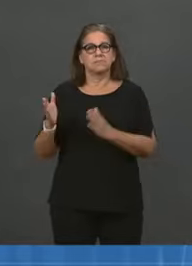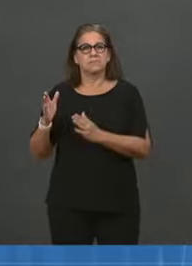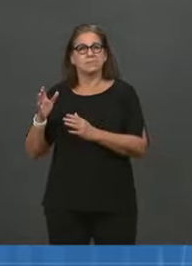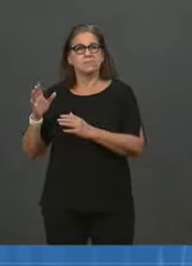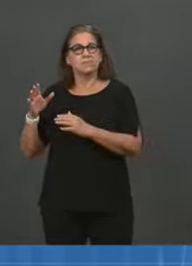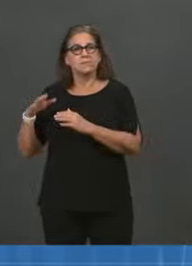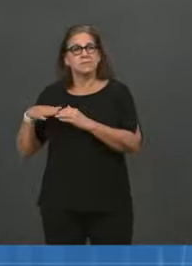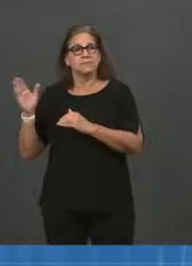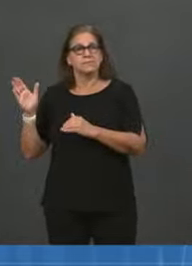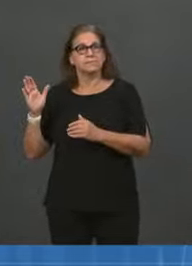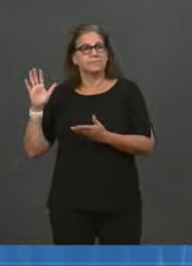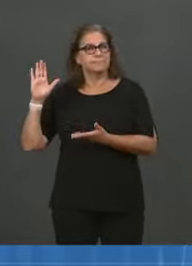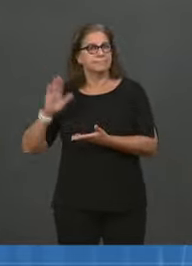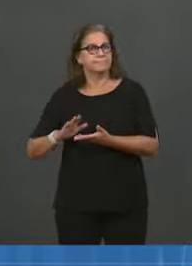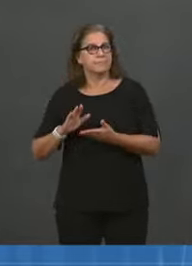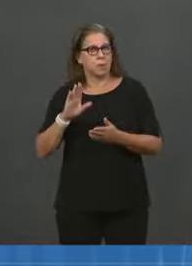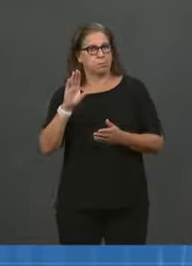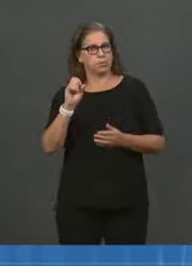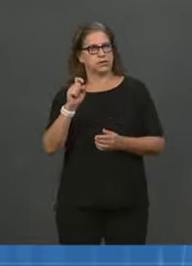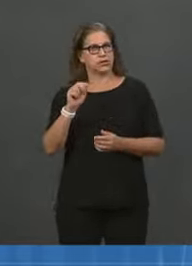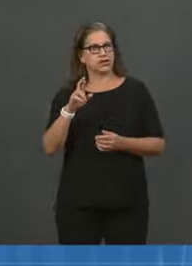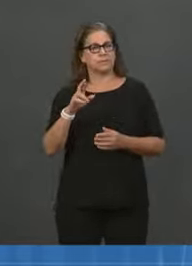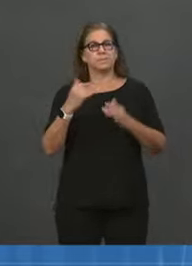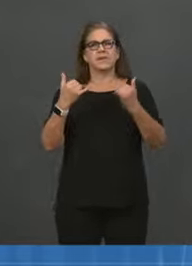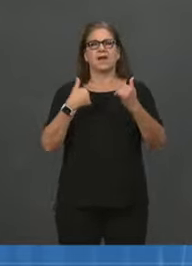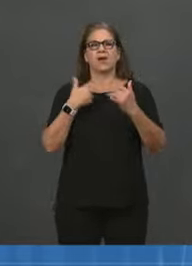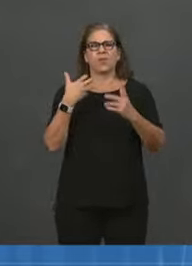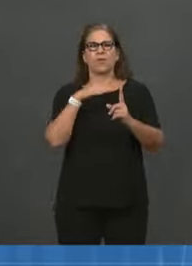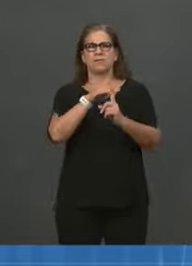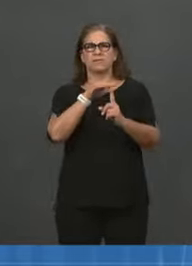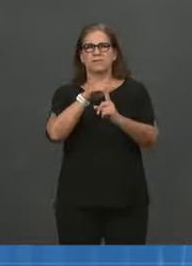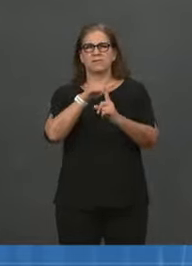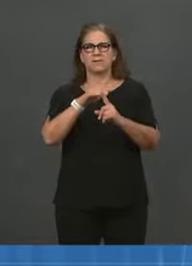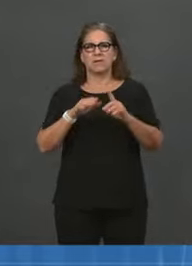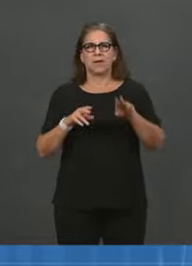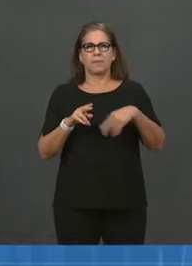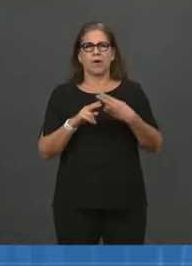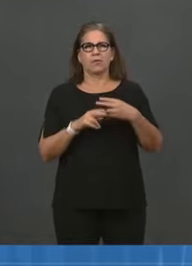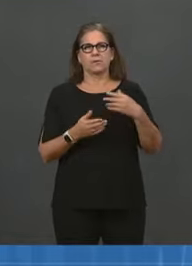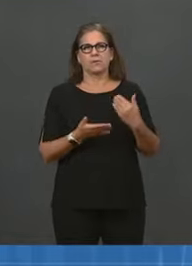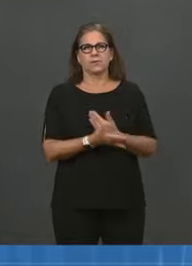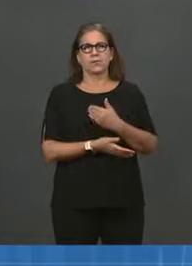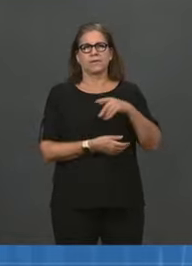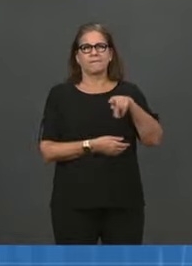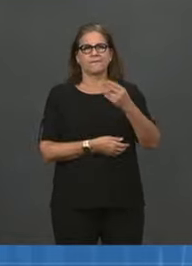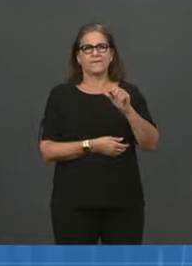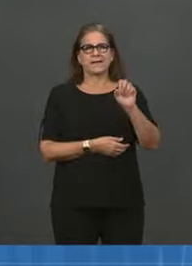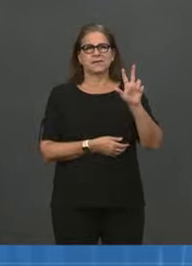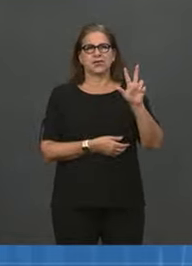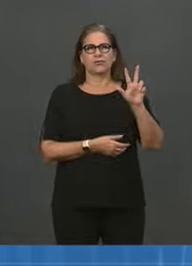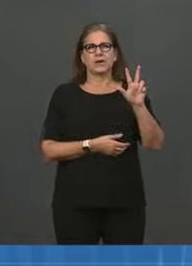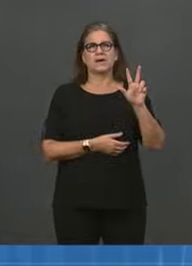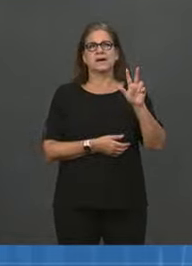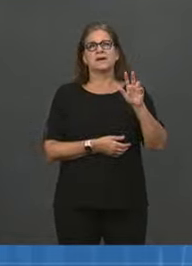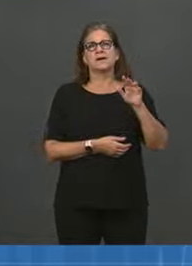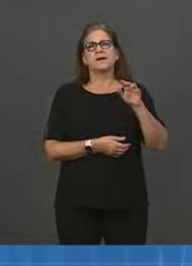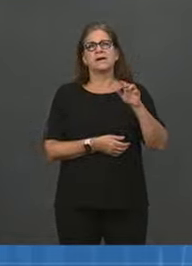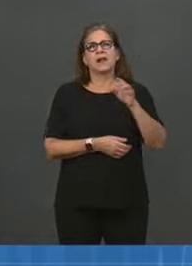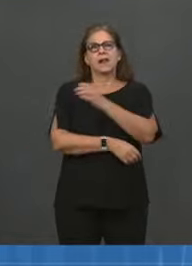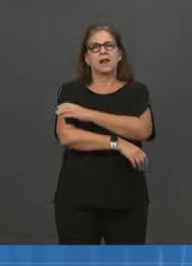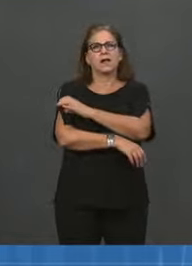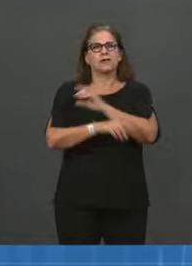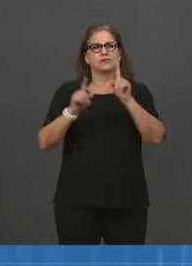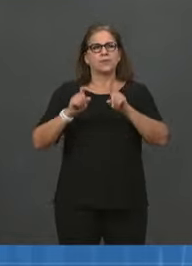attention the announcement that was made yesterday from Pfizer-BioNTech about their randomized control